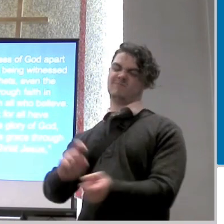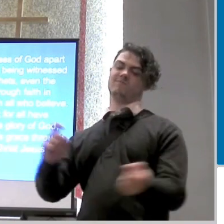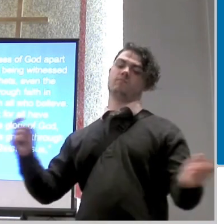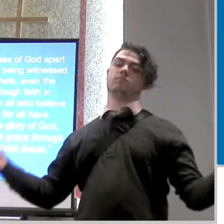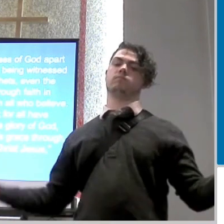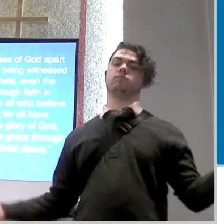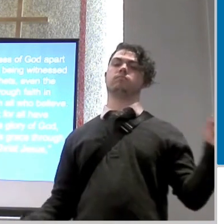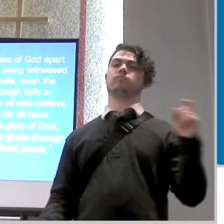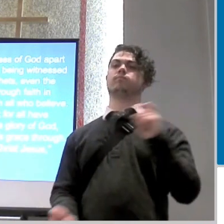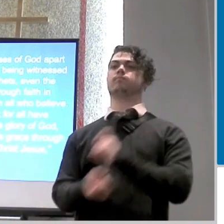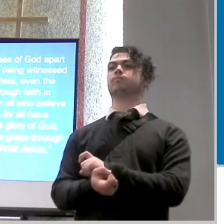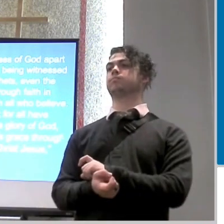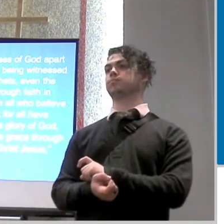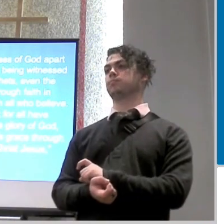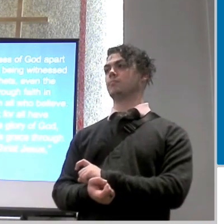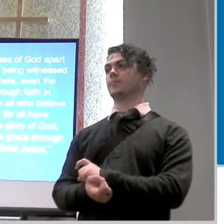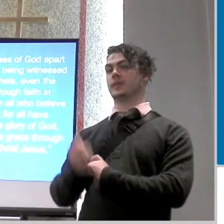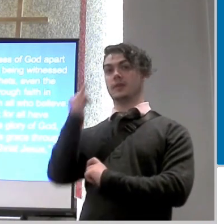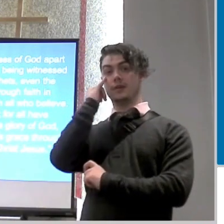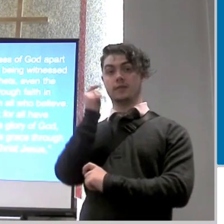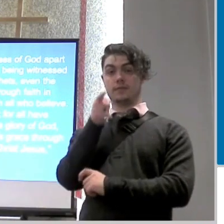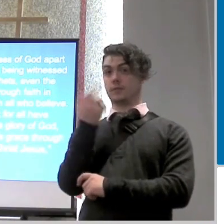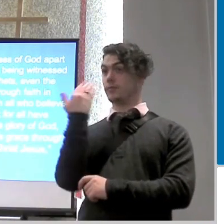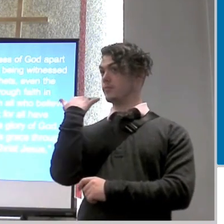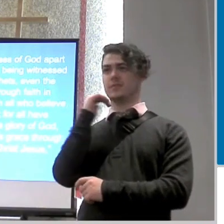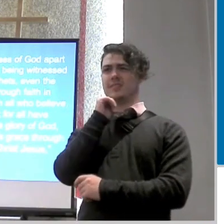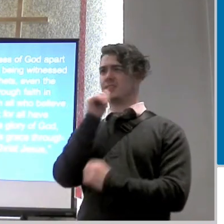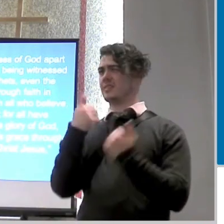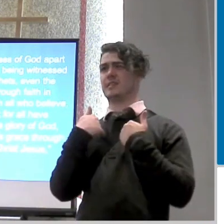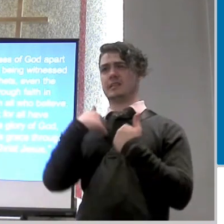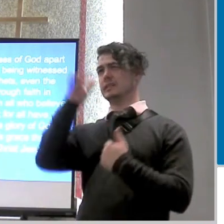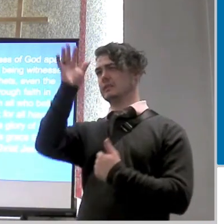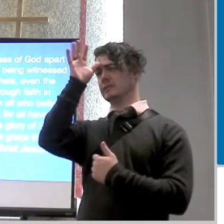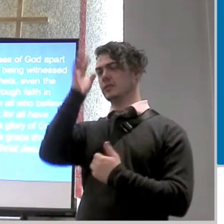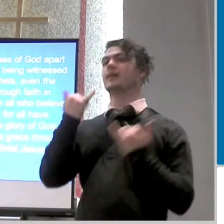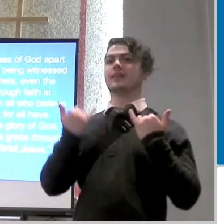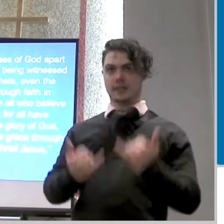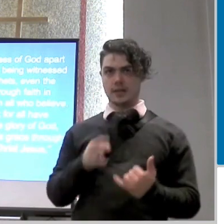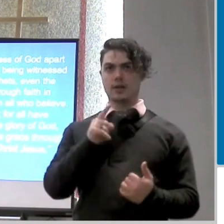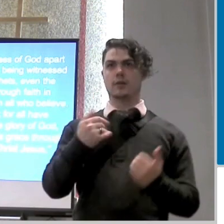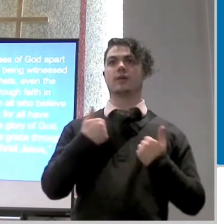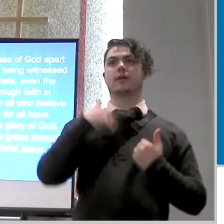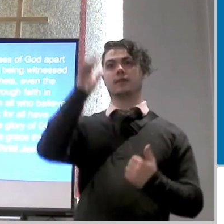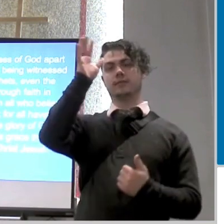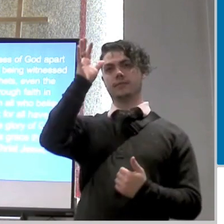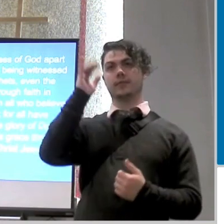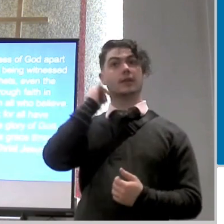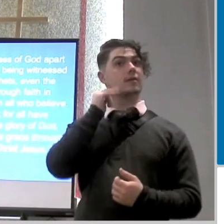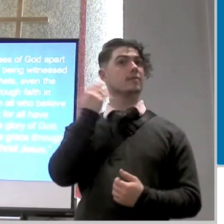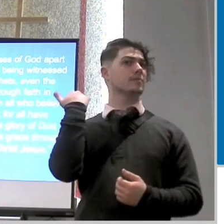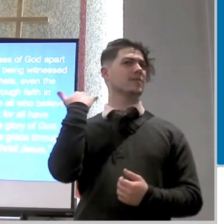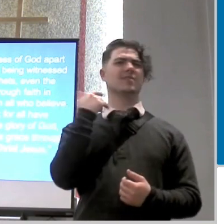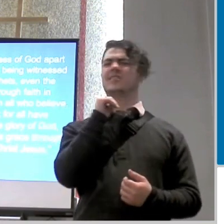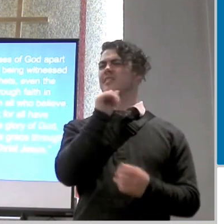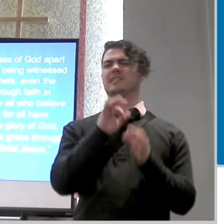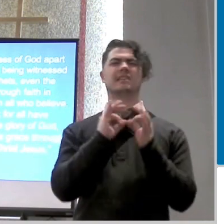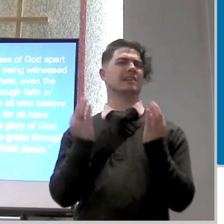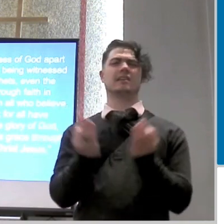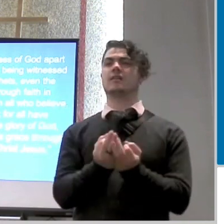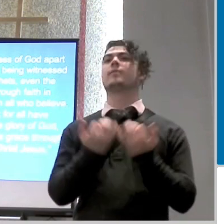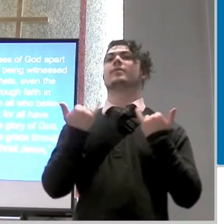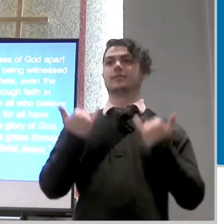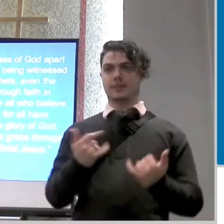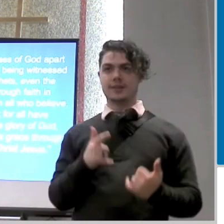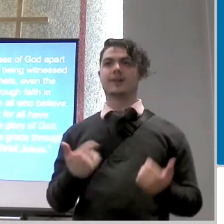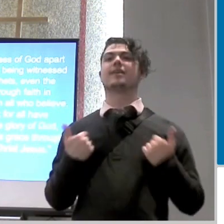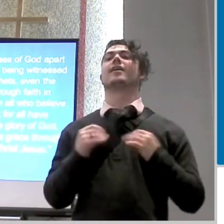of it if you didn't have a father you have a father now if you didn't have a family you have a family now if you were